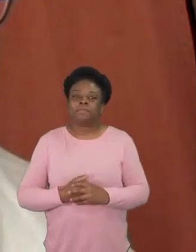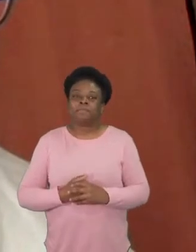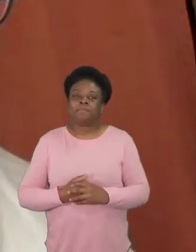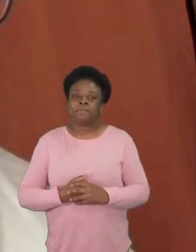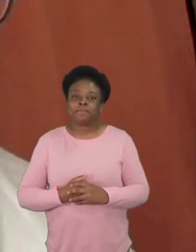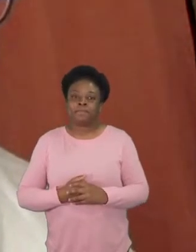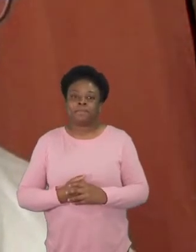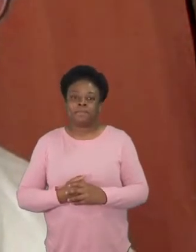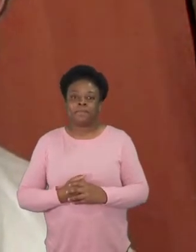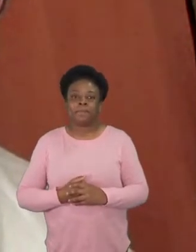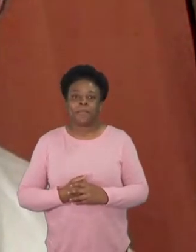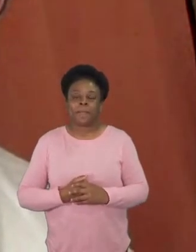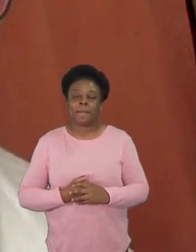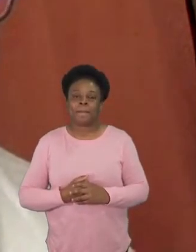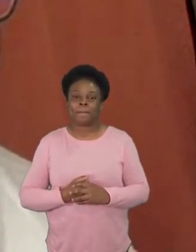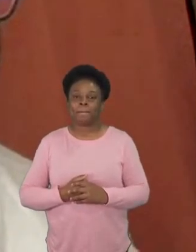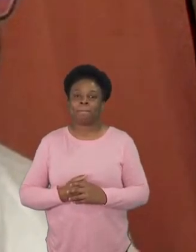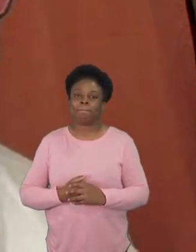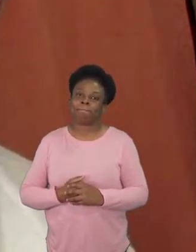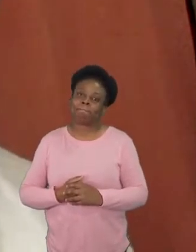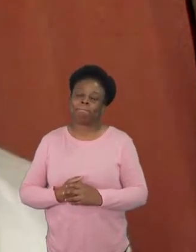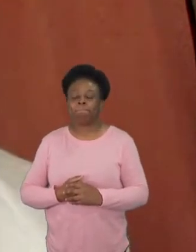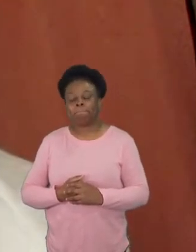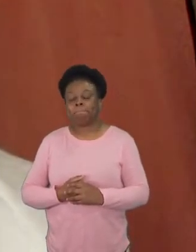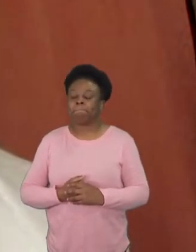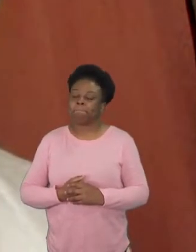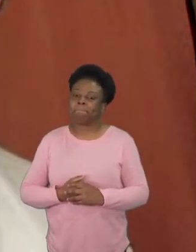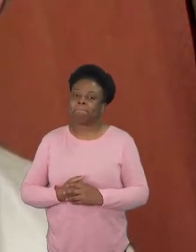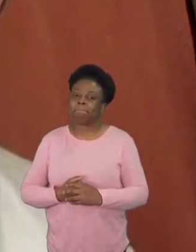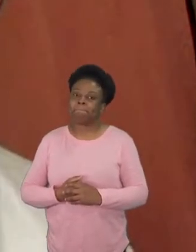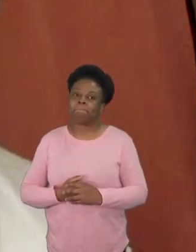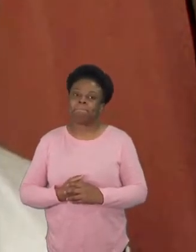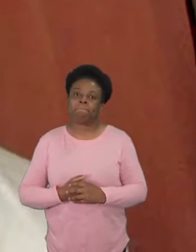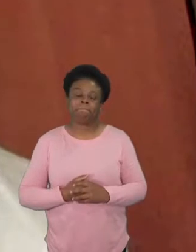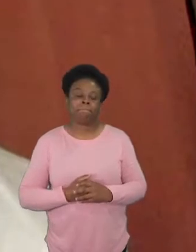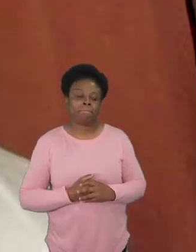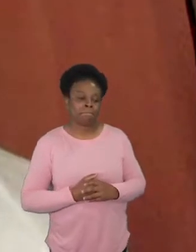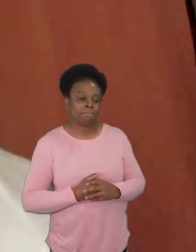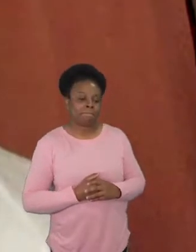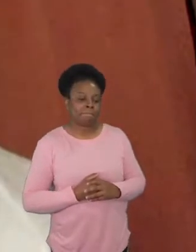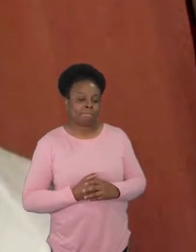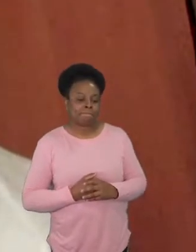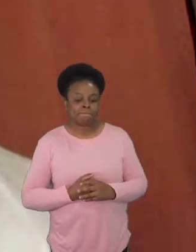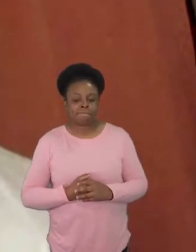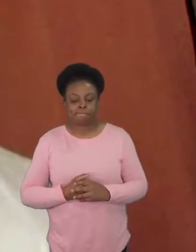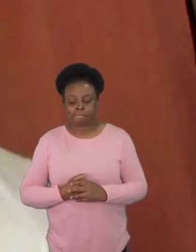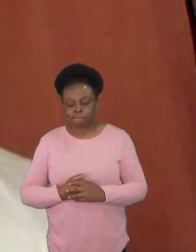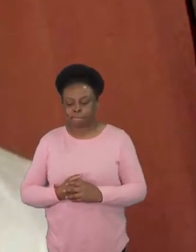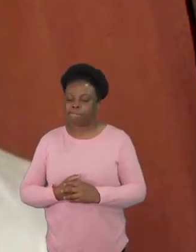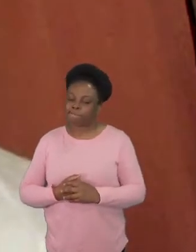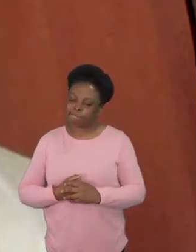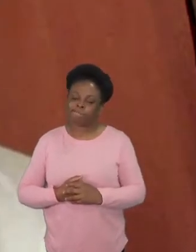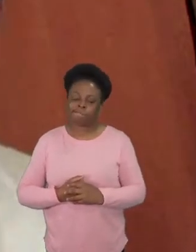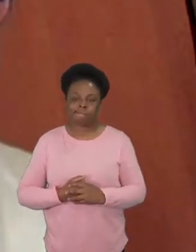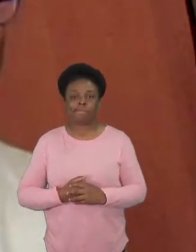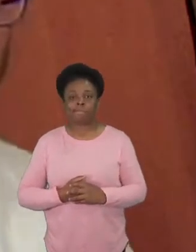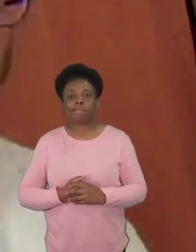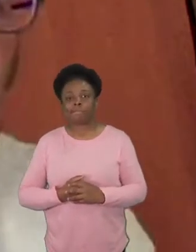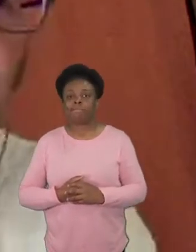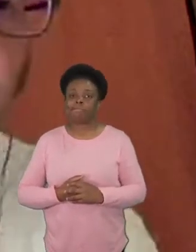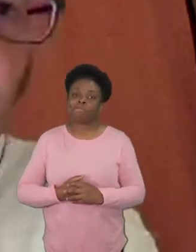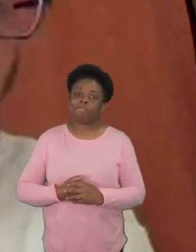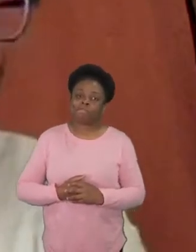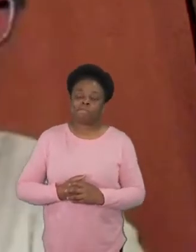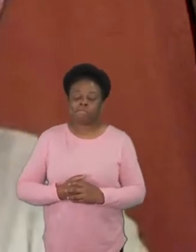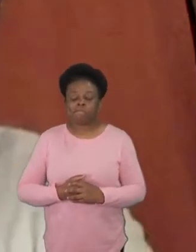um yeah and then and then i think that when we live because